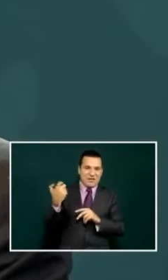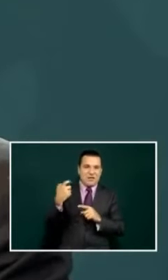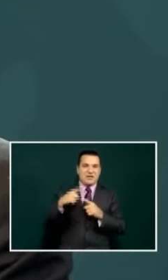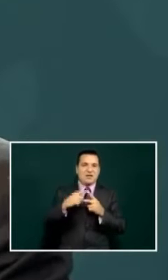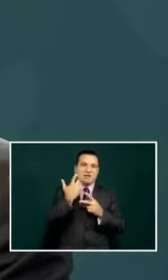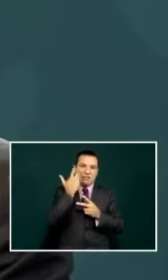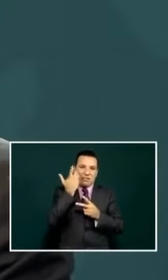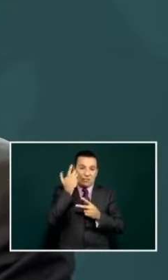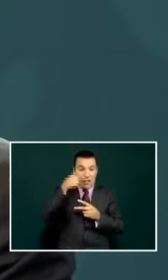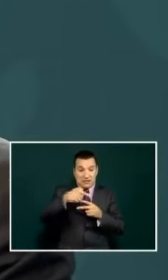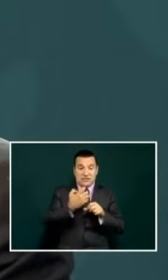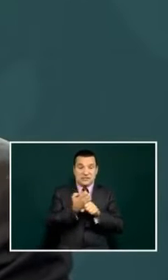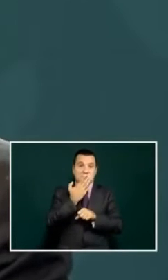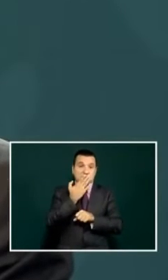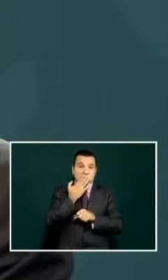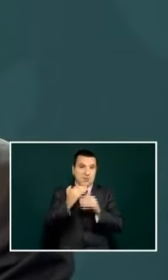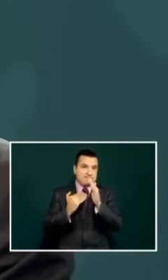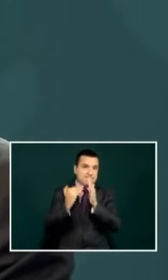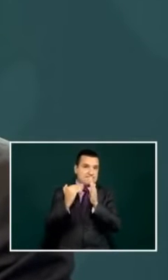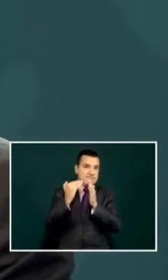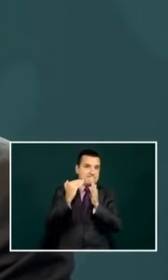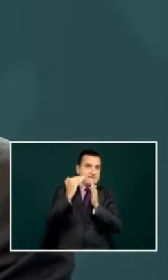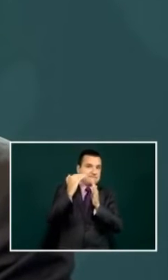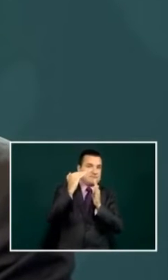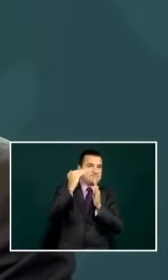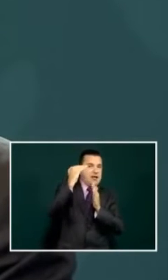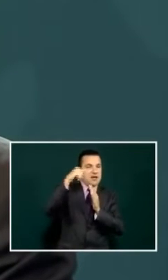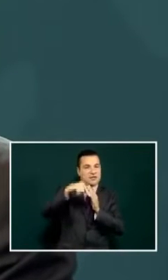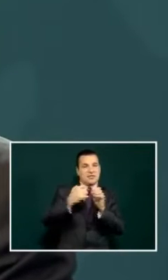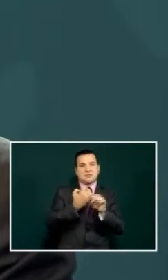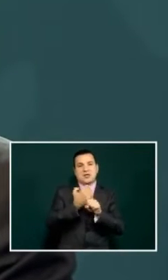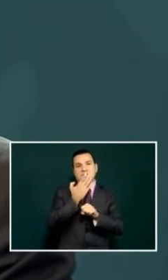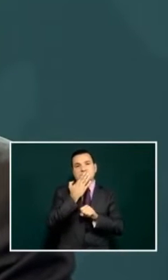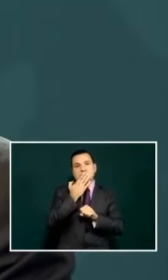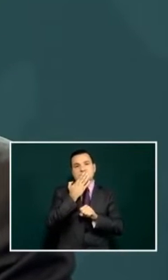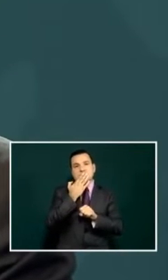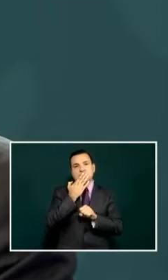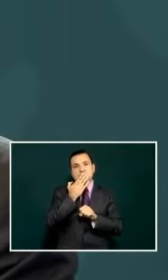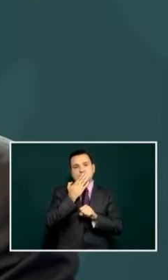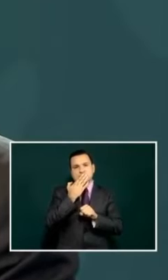where it has to do with sonora it has grown